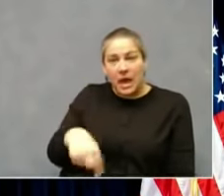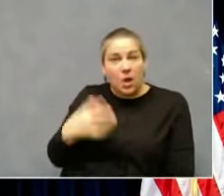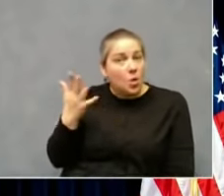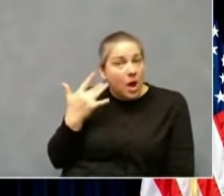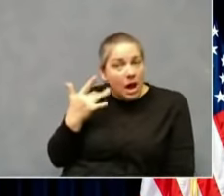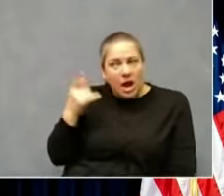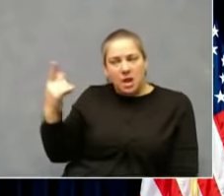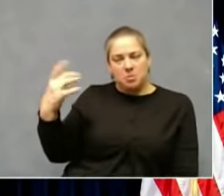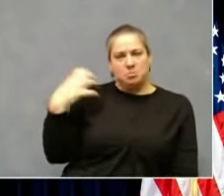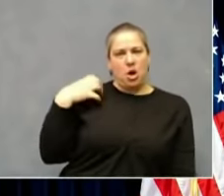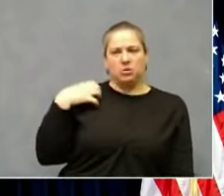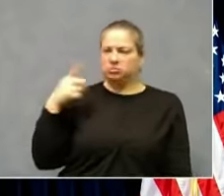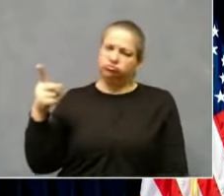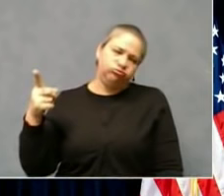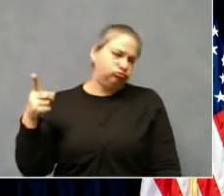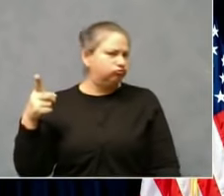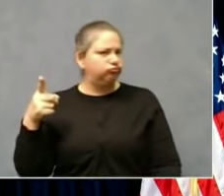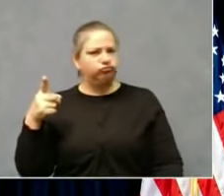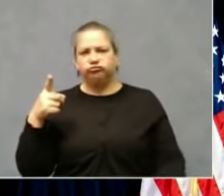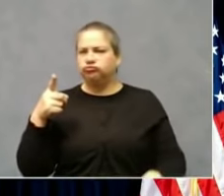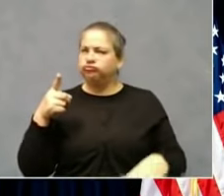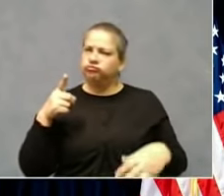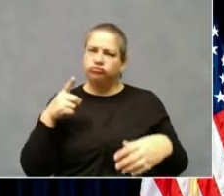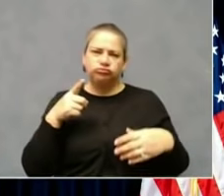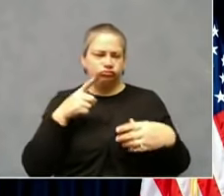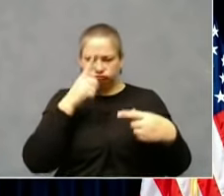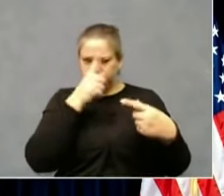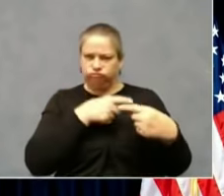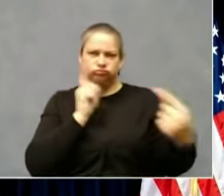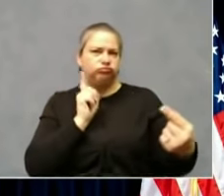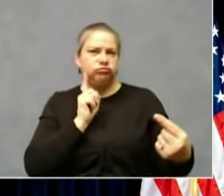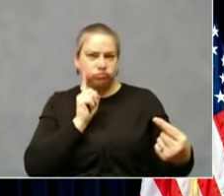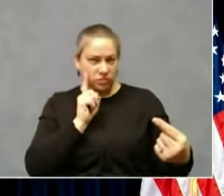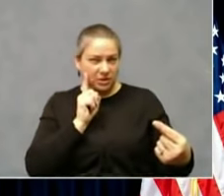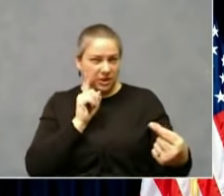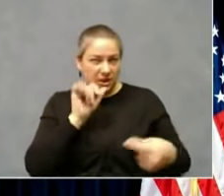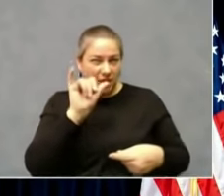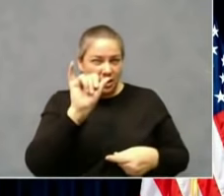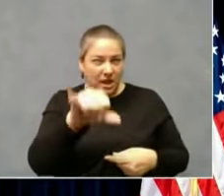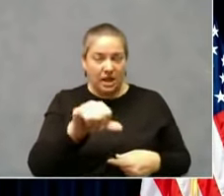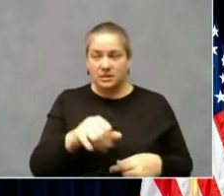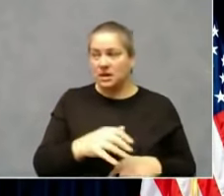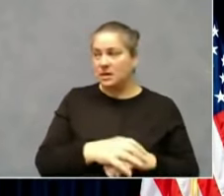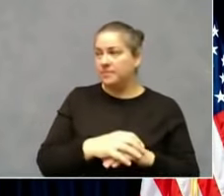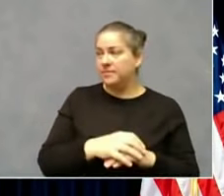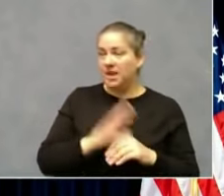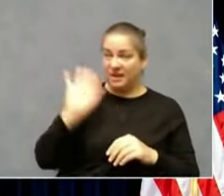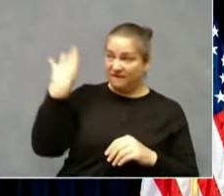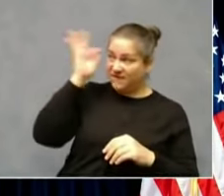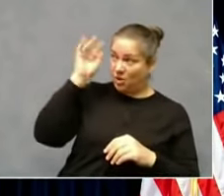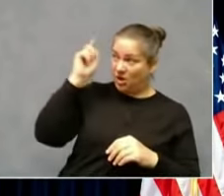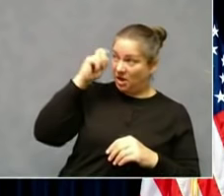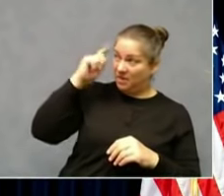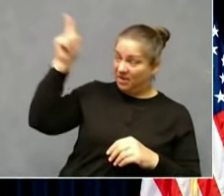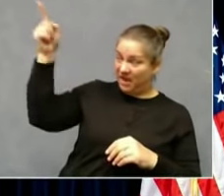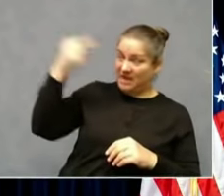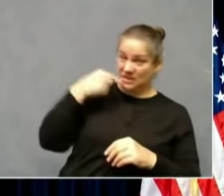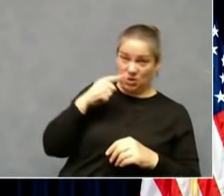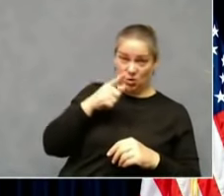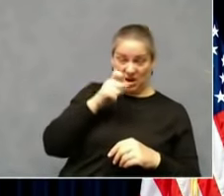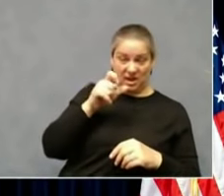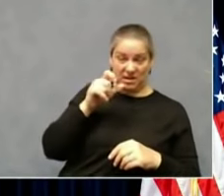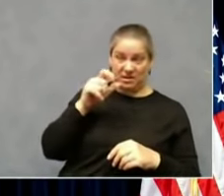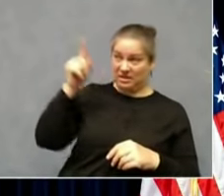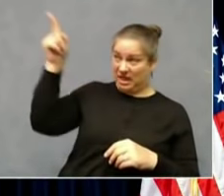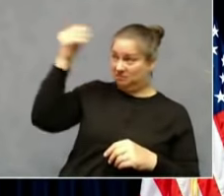it. We have certain claims that the federal government says that we can't approve. And throughout this, we still have a 20